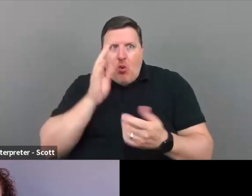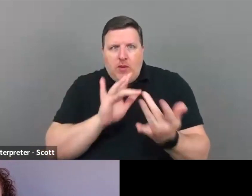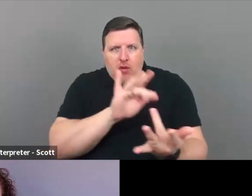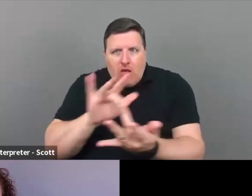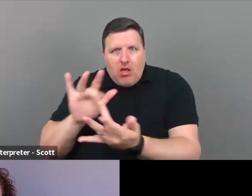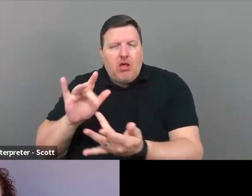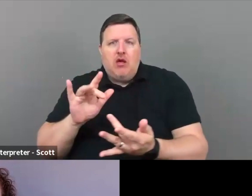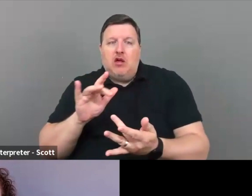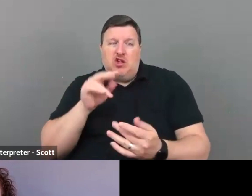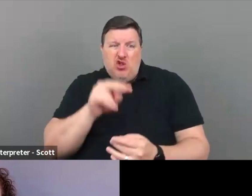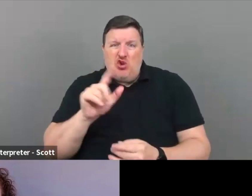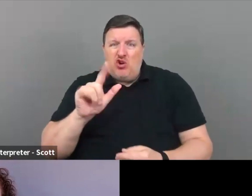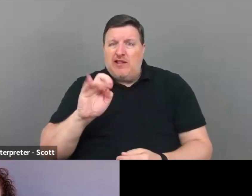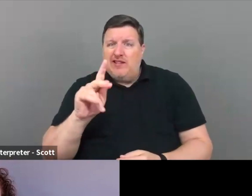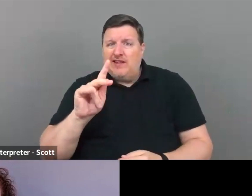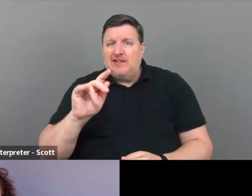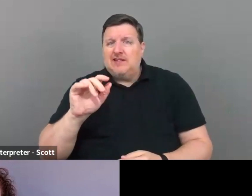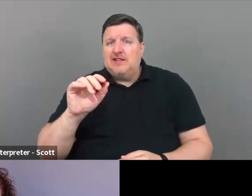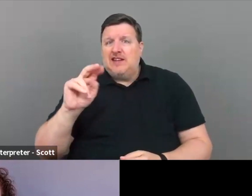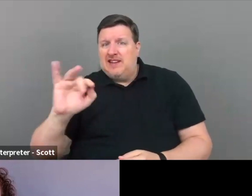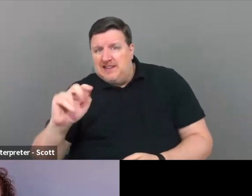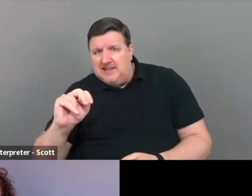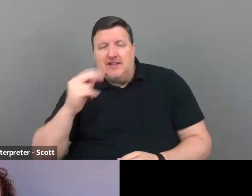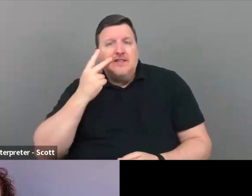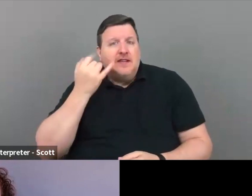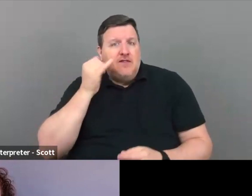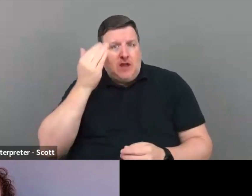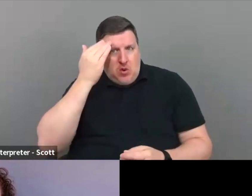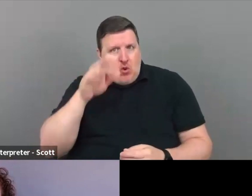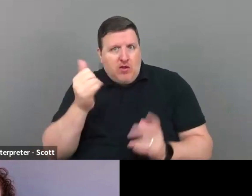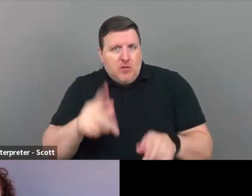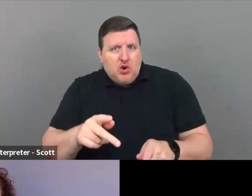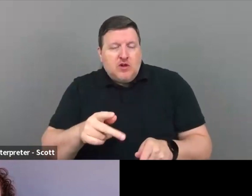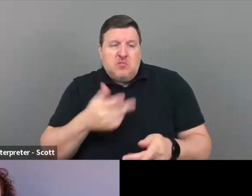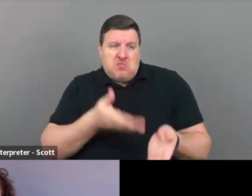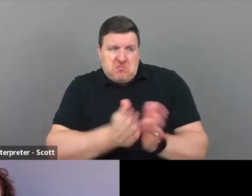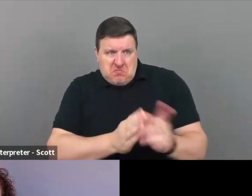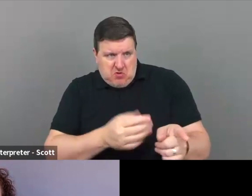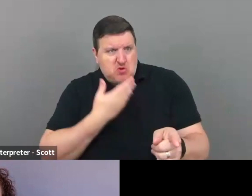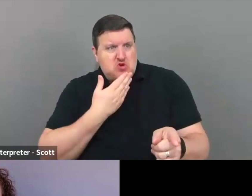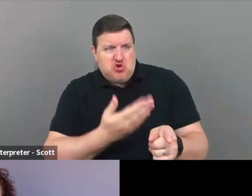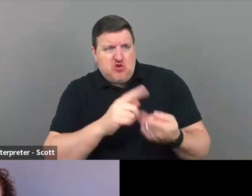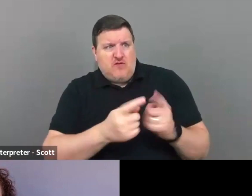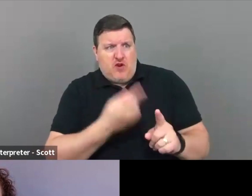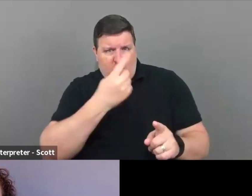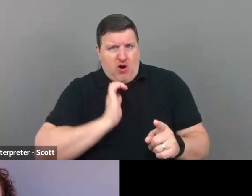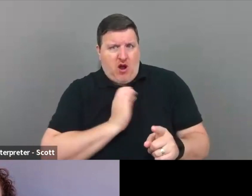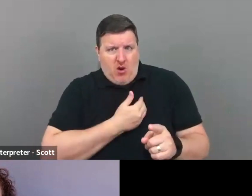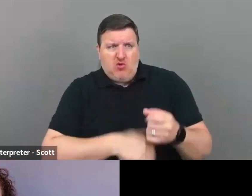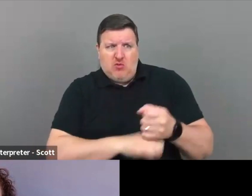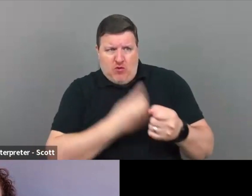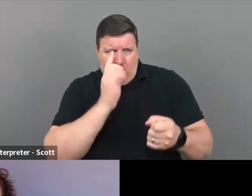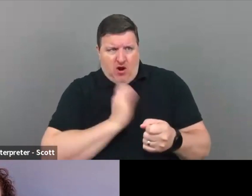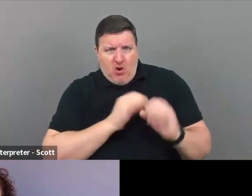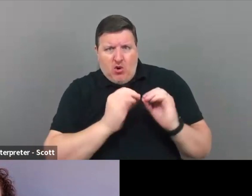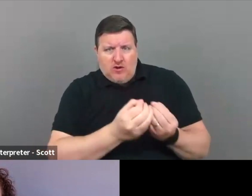LinkedIn to see if they know somebody else and you can say, Hey, you know, you've been a great friend to our organization. We noticed that